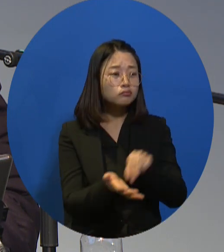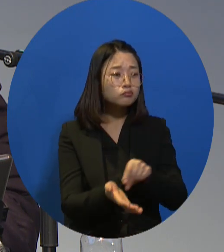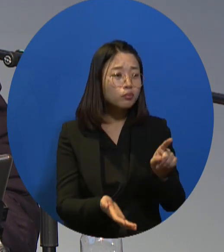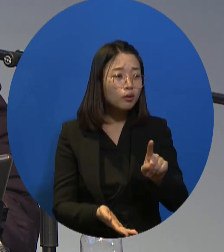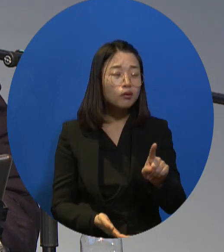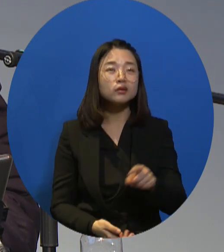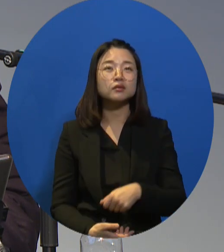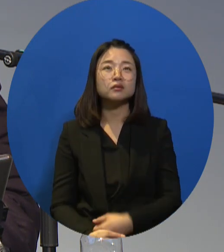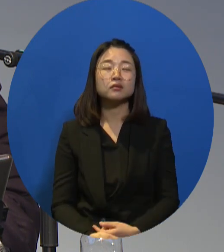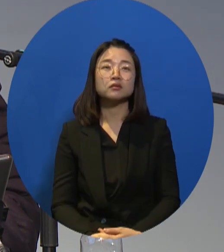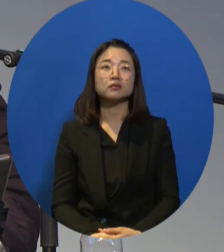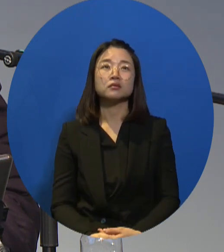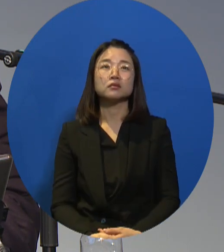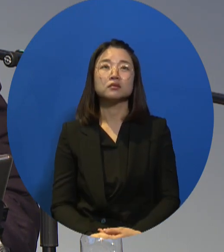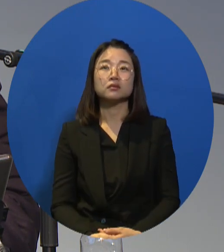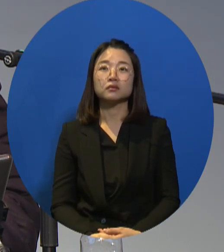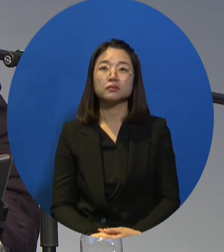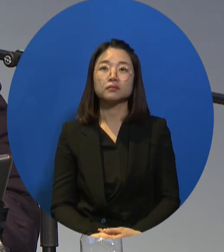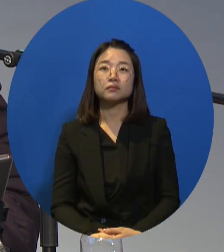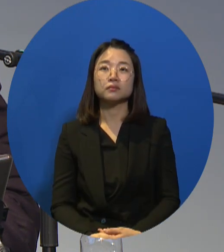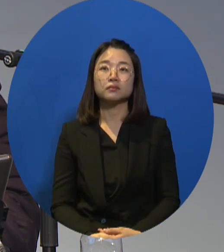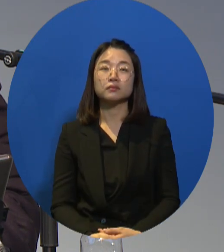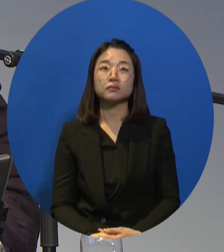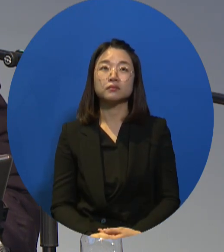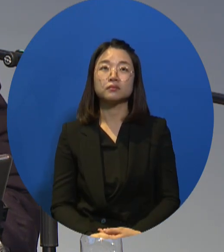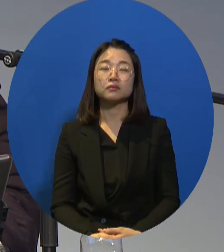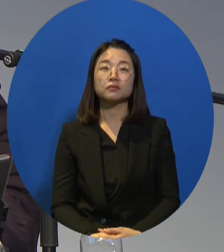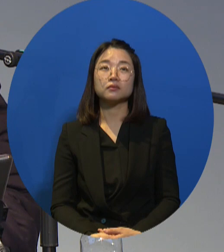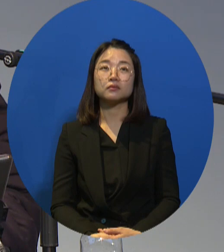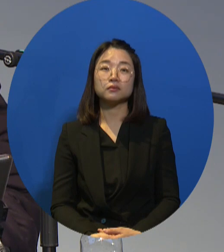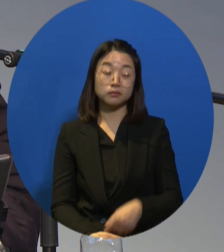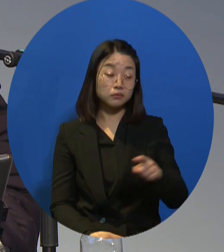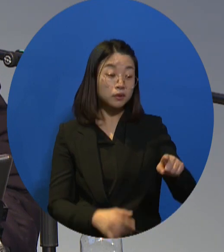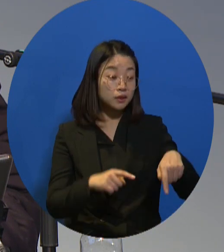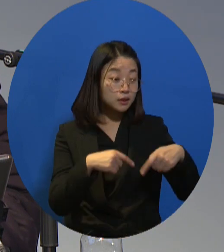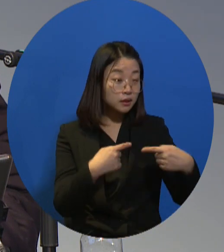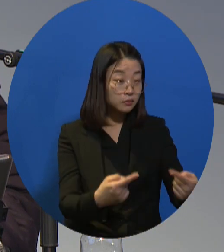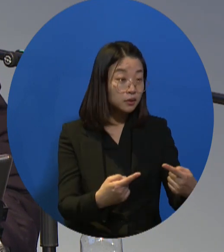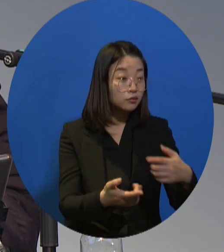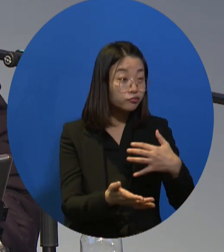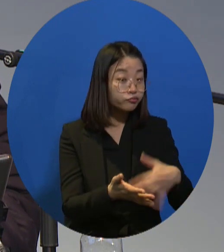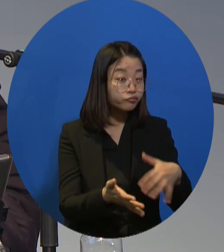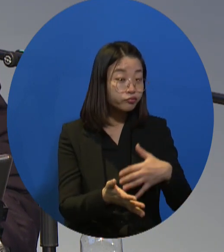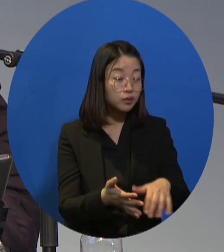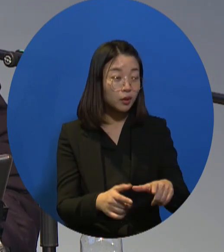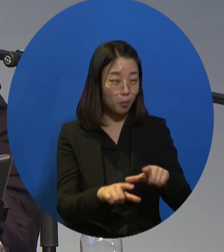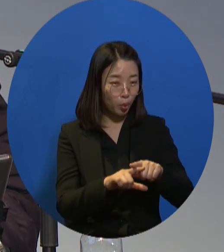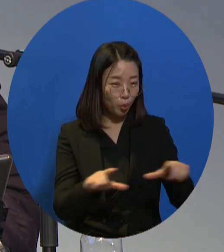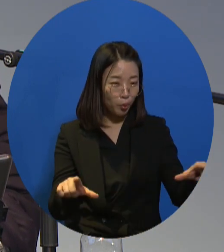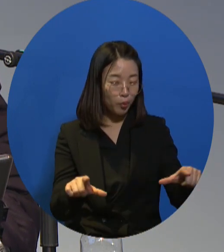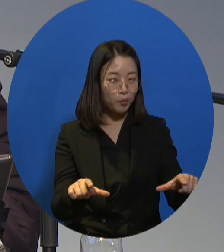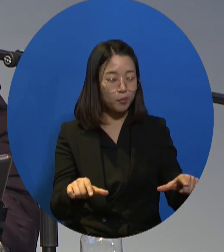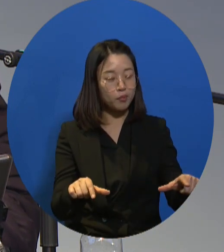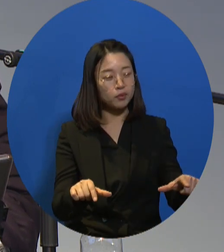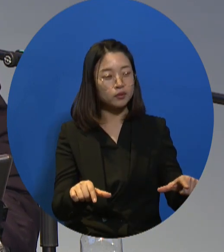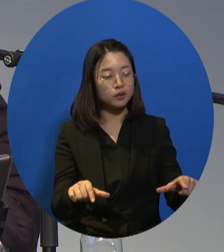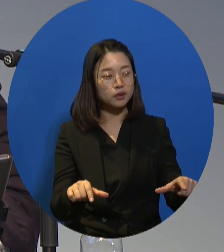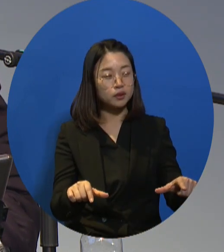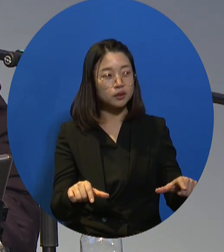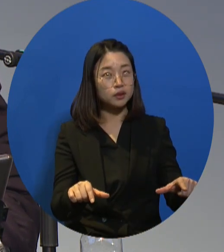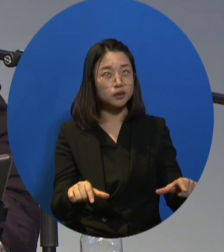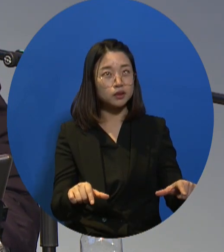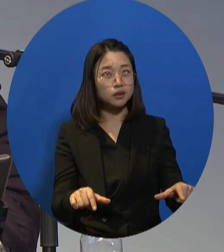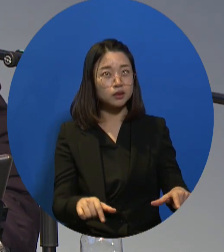hours a month. But this was actually a problem because those